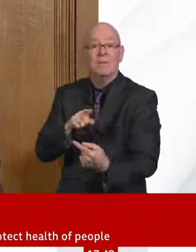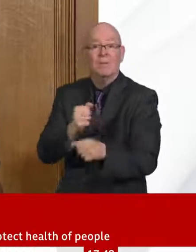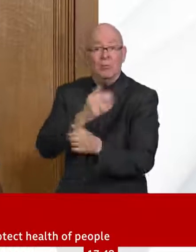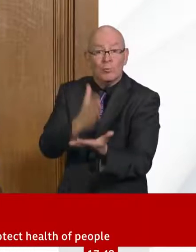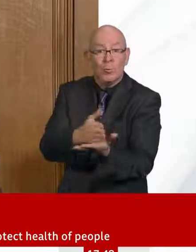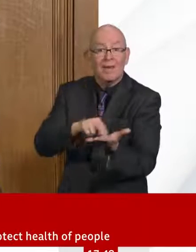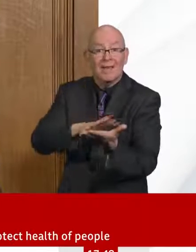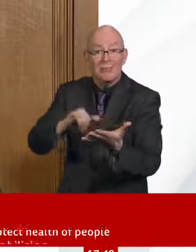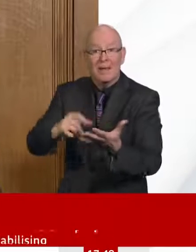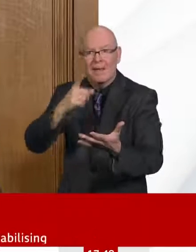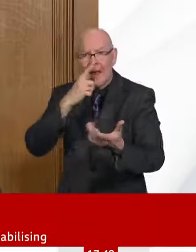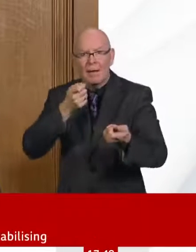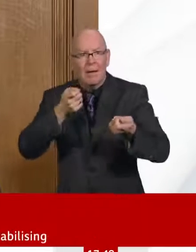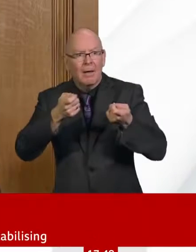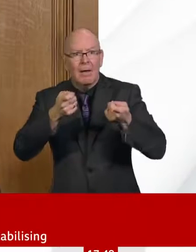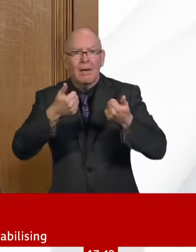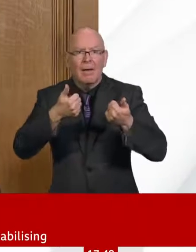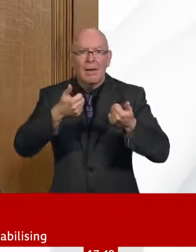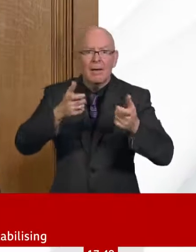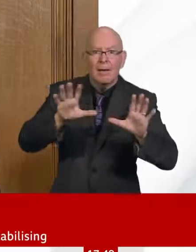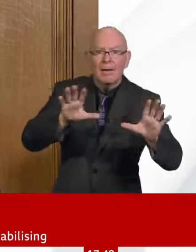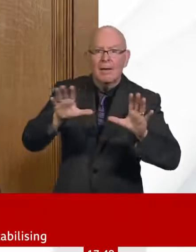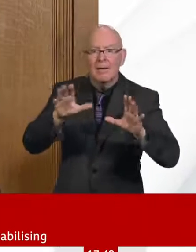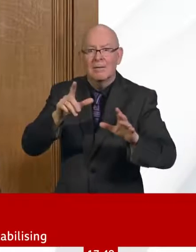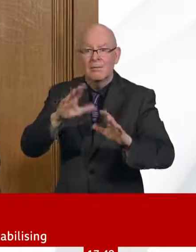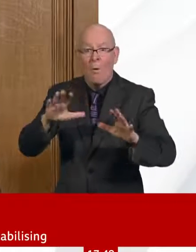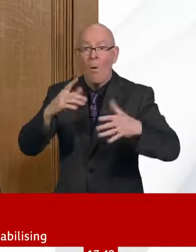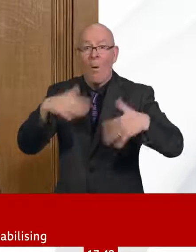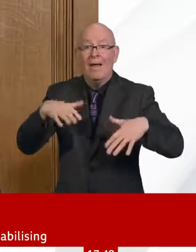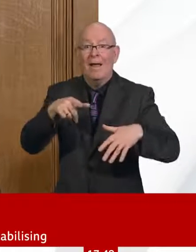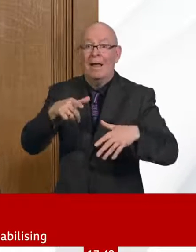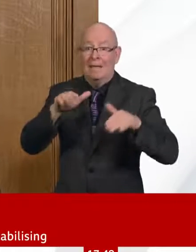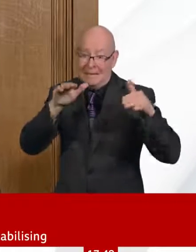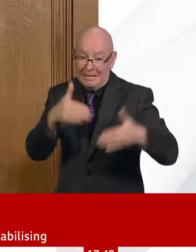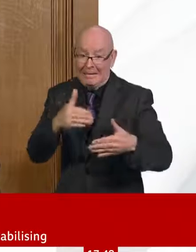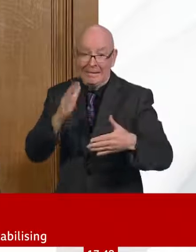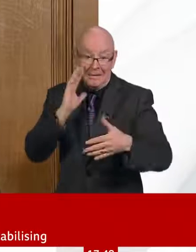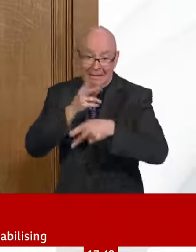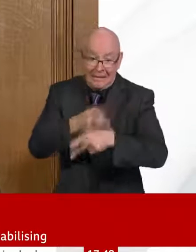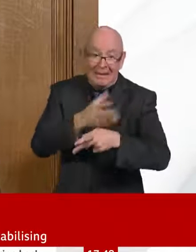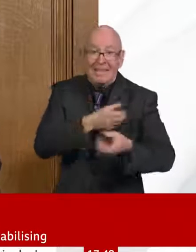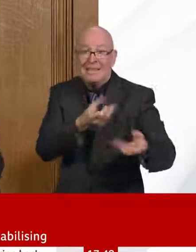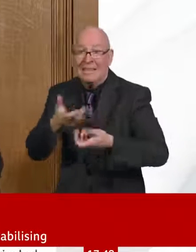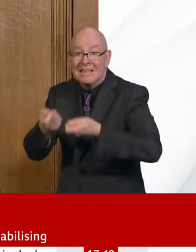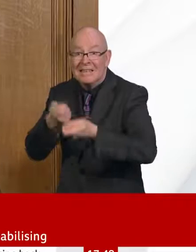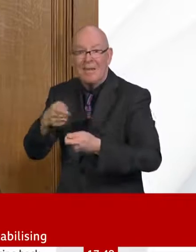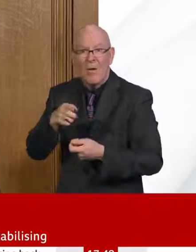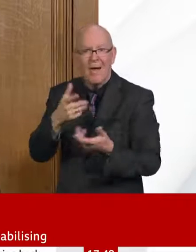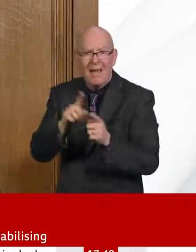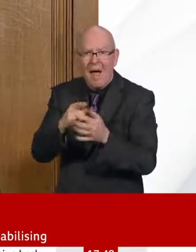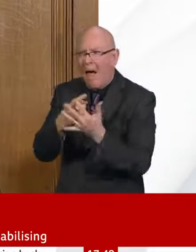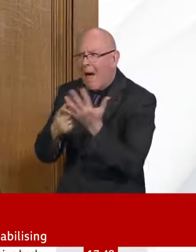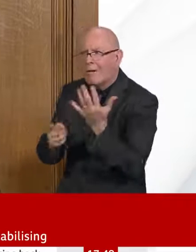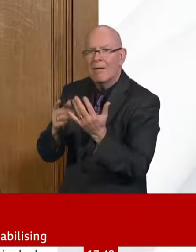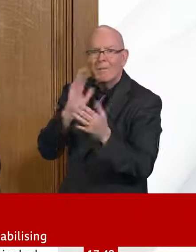do not resuscitate orders that we should be dealing with that as a clinical body exactly the same